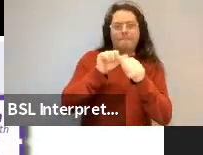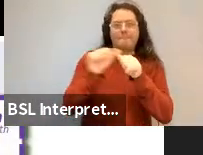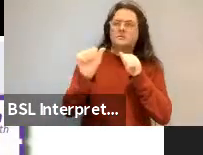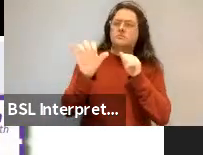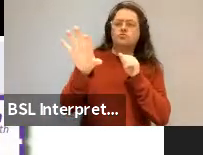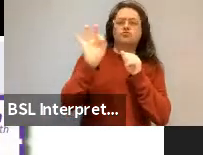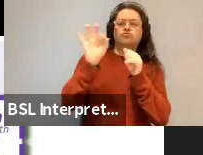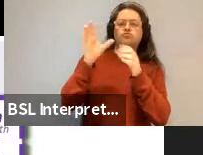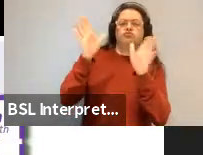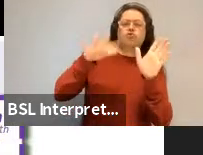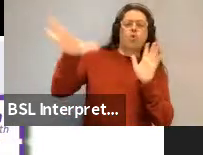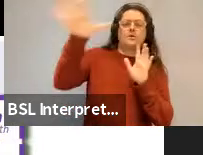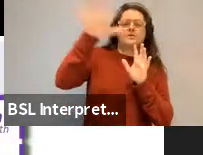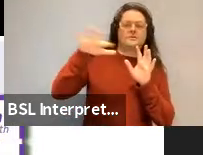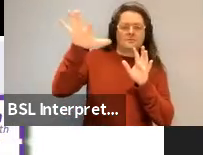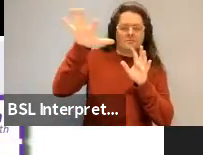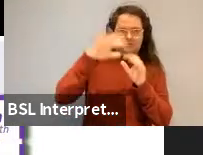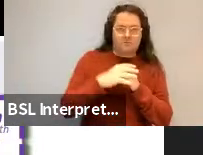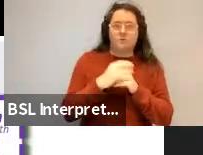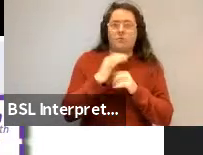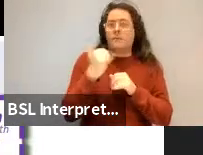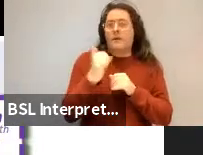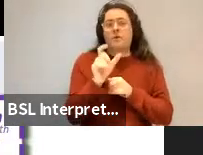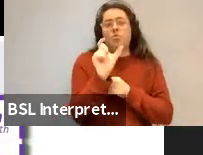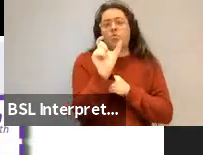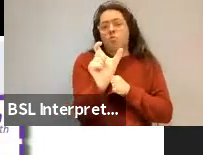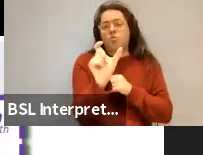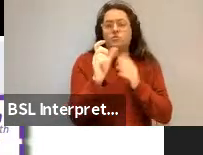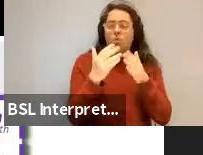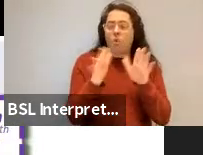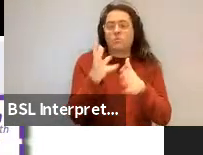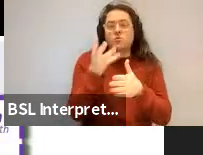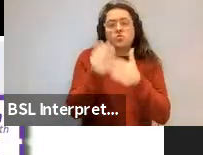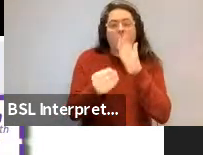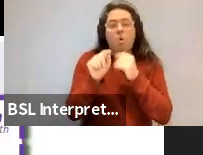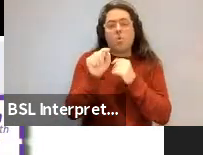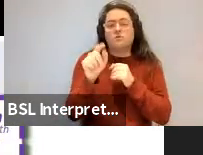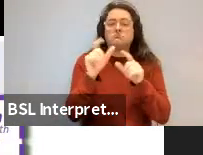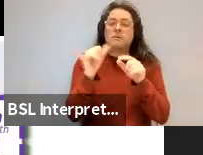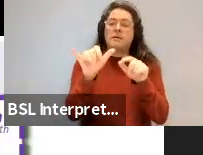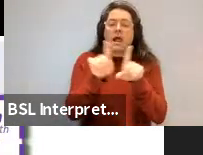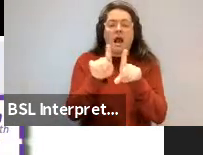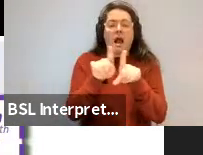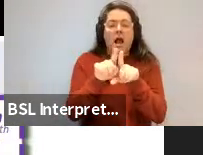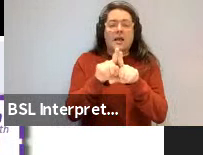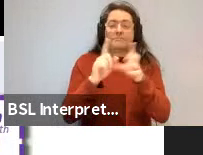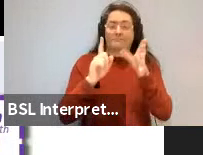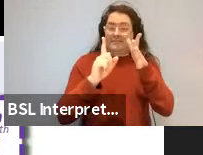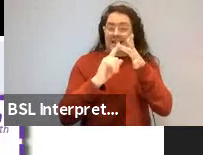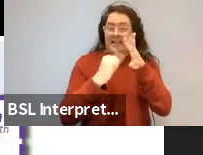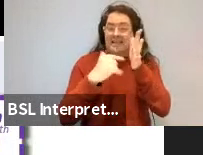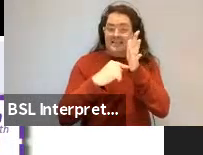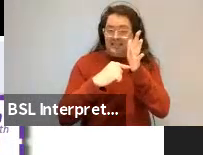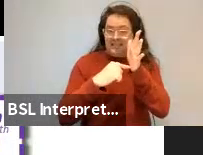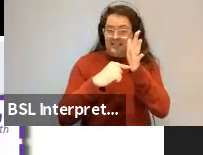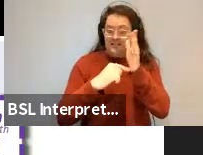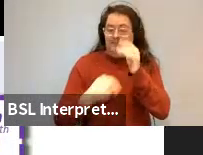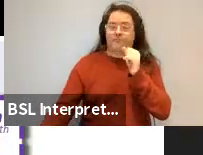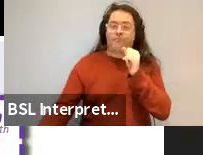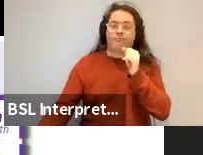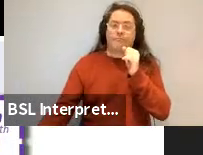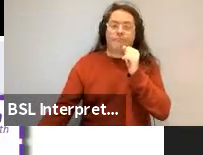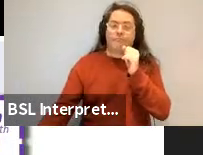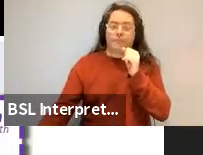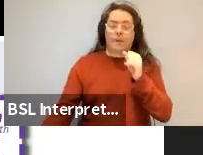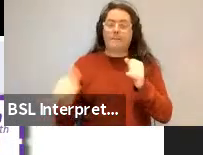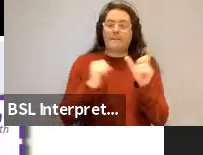So we have words with open slots like, like ist, like a